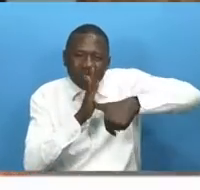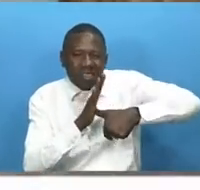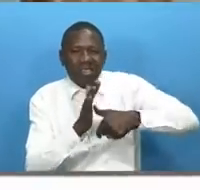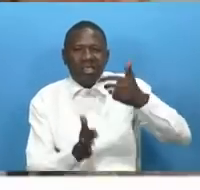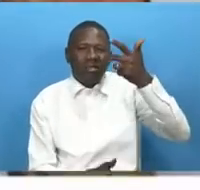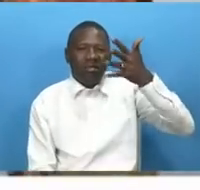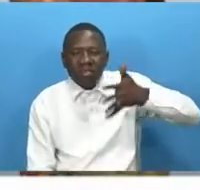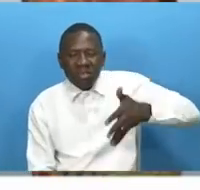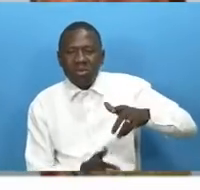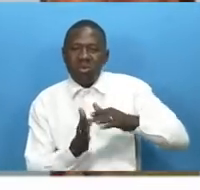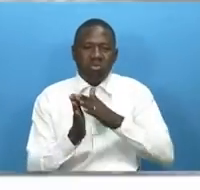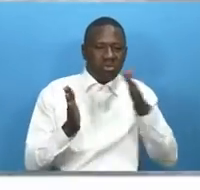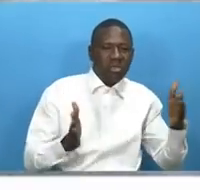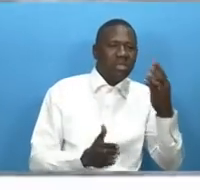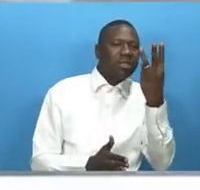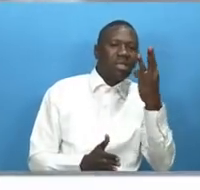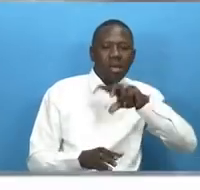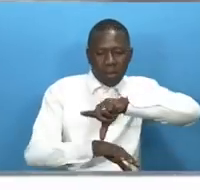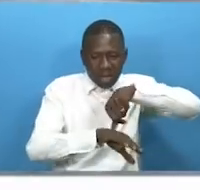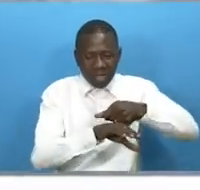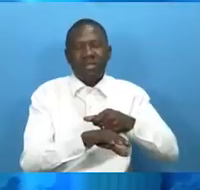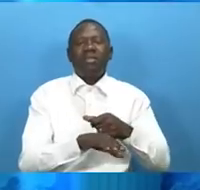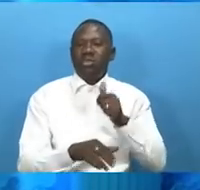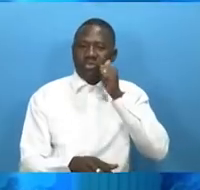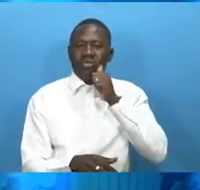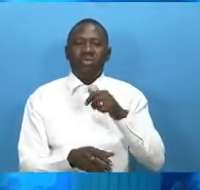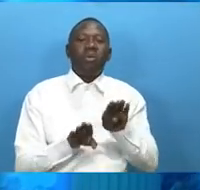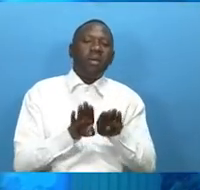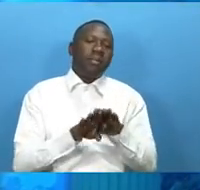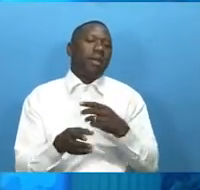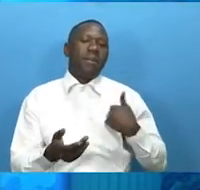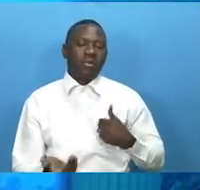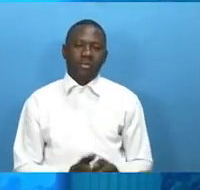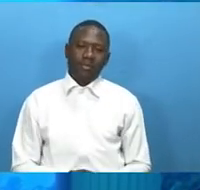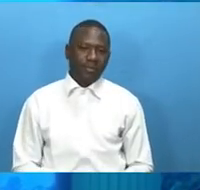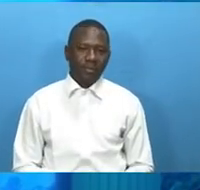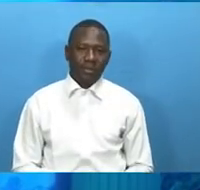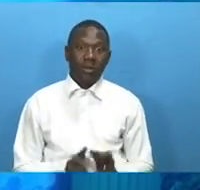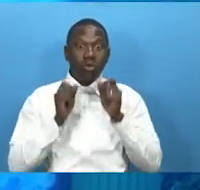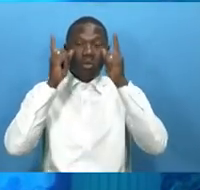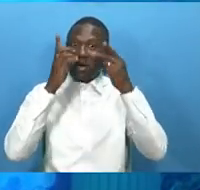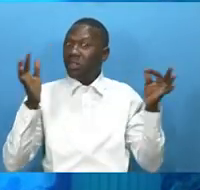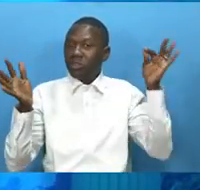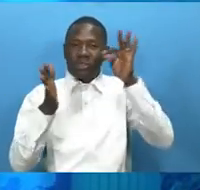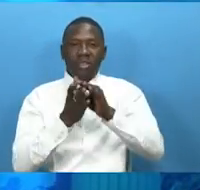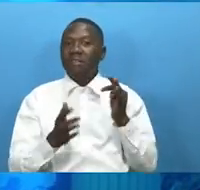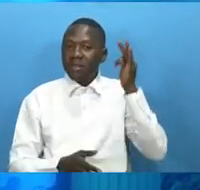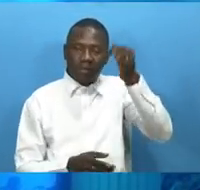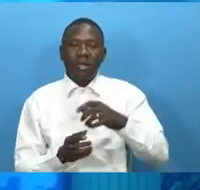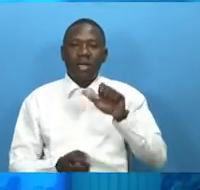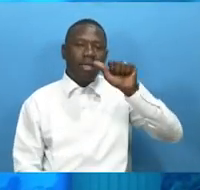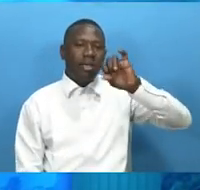three minutes ajibintu drame qtv news incredible johnny there featured by ajibintu drame